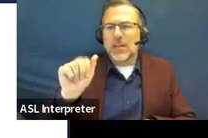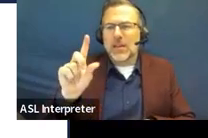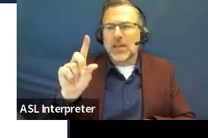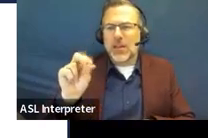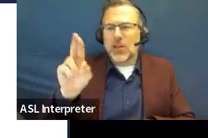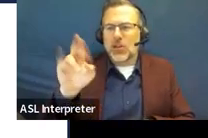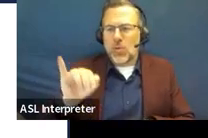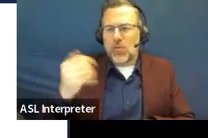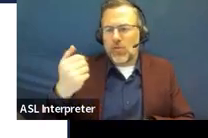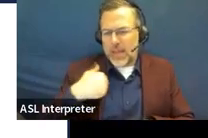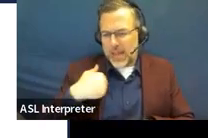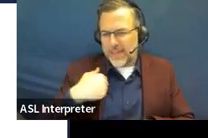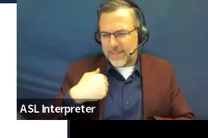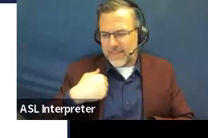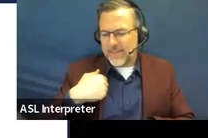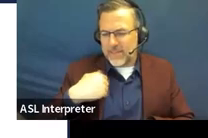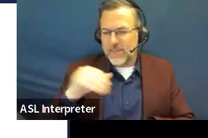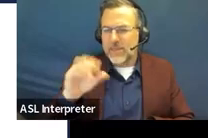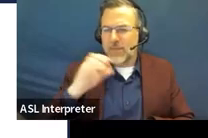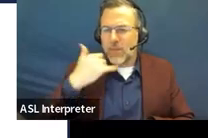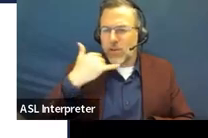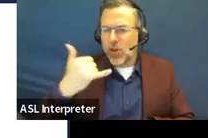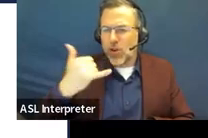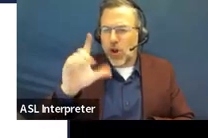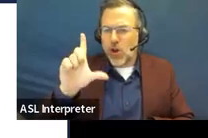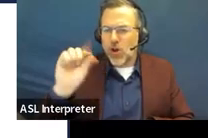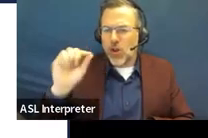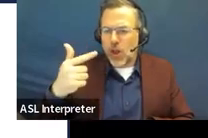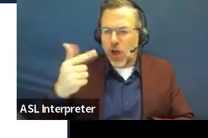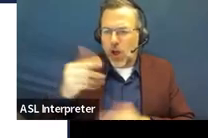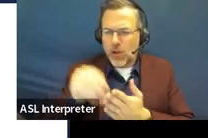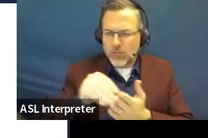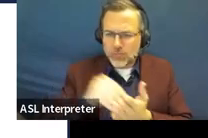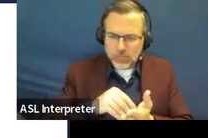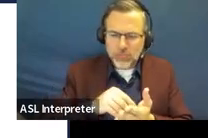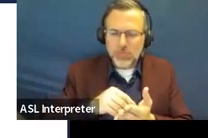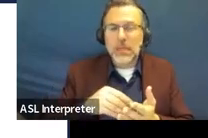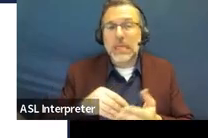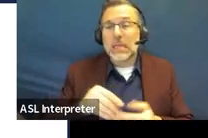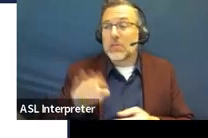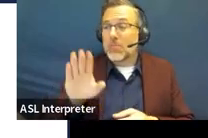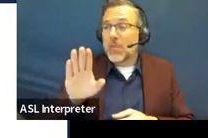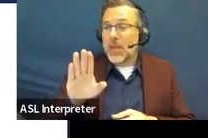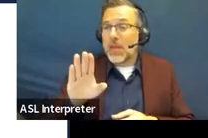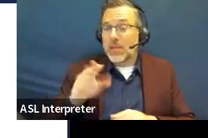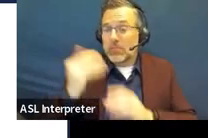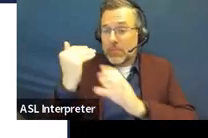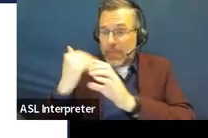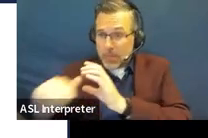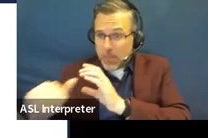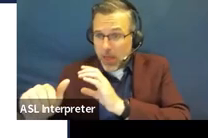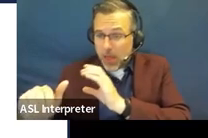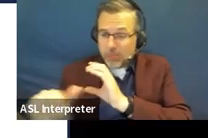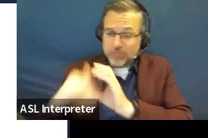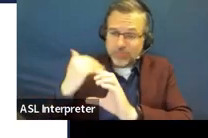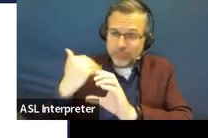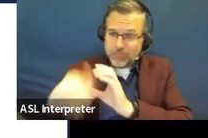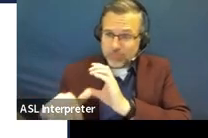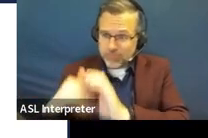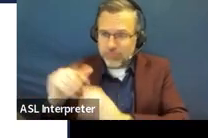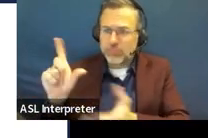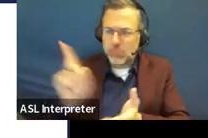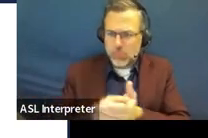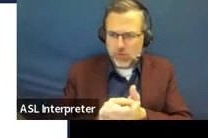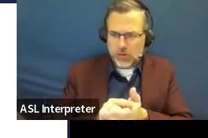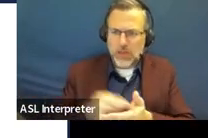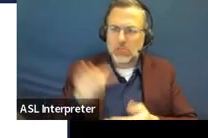Copies of any correspondence sent to the parent and any responses received should be kept. And then this was an interesting one. And I wasn't aware that